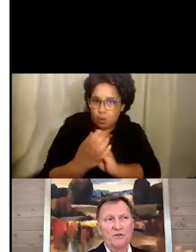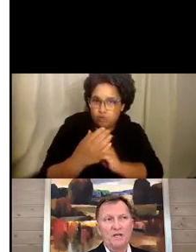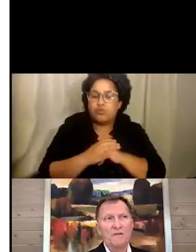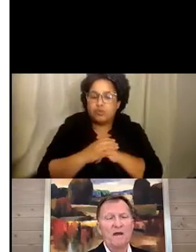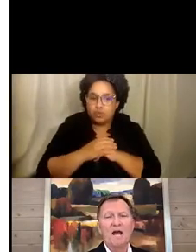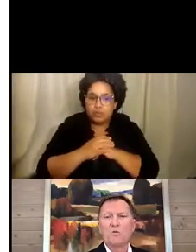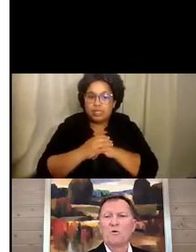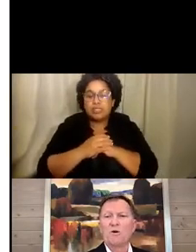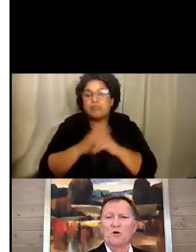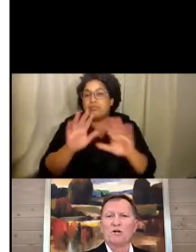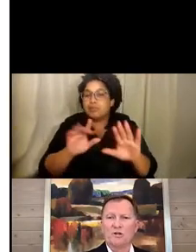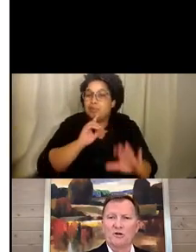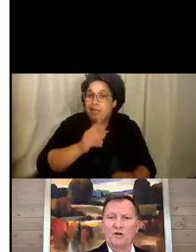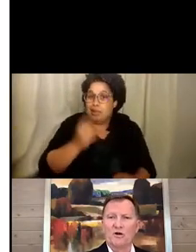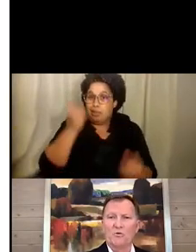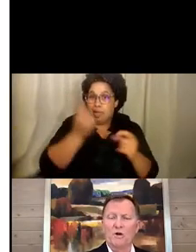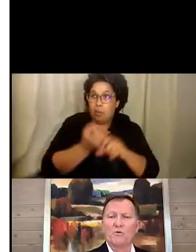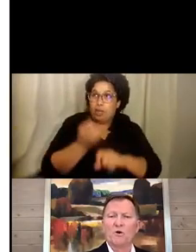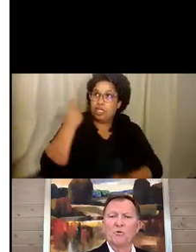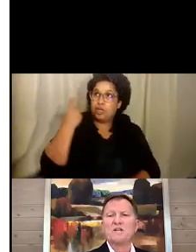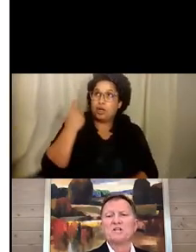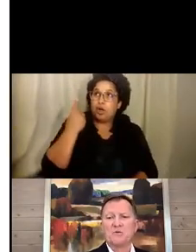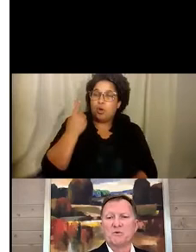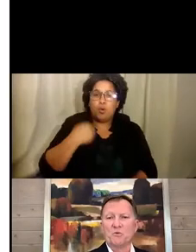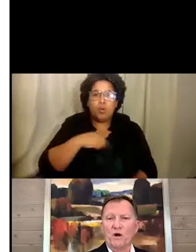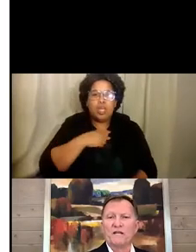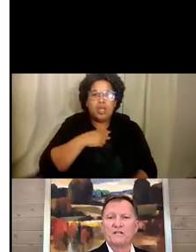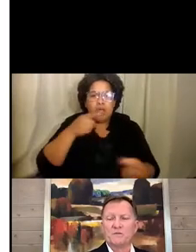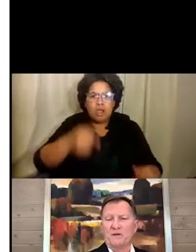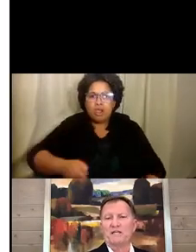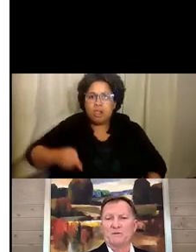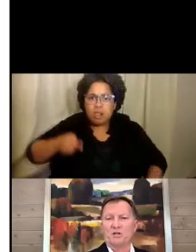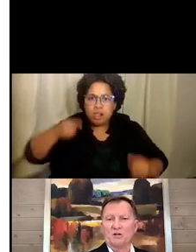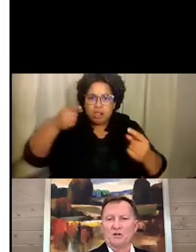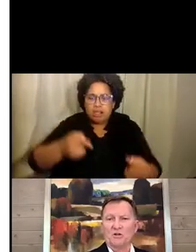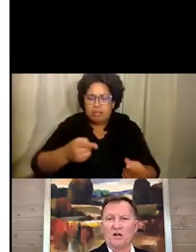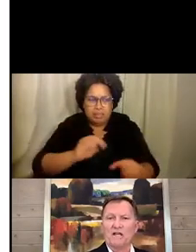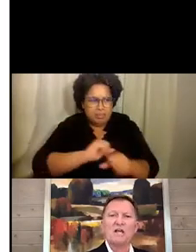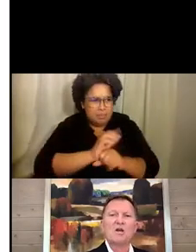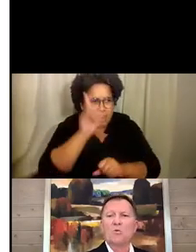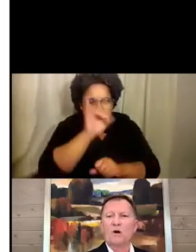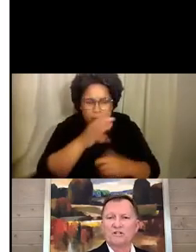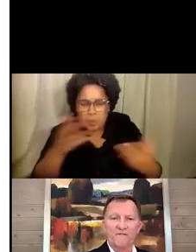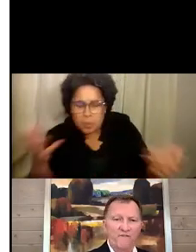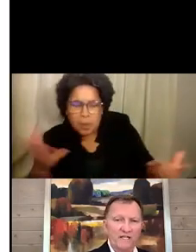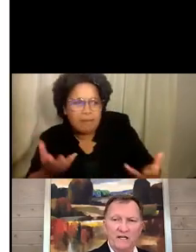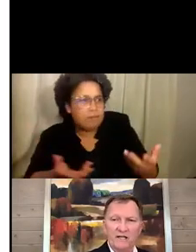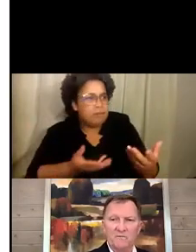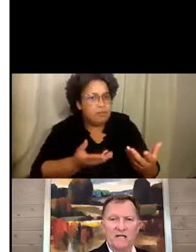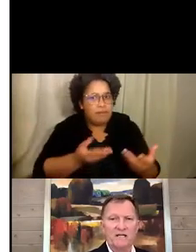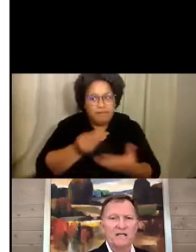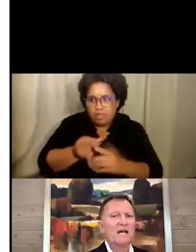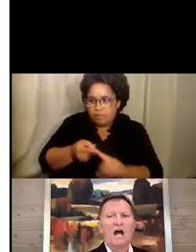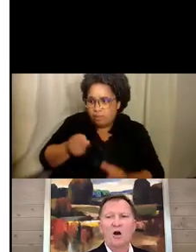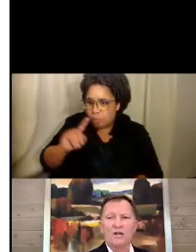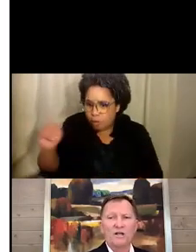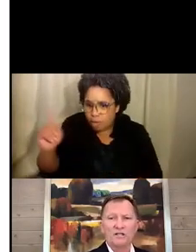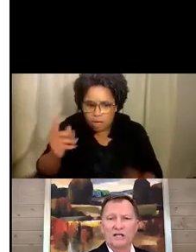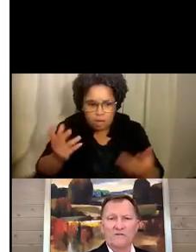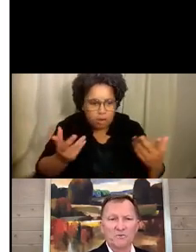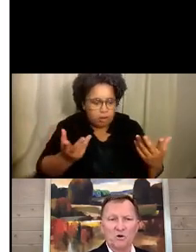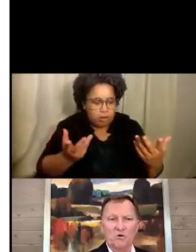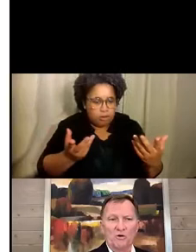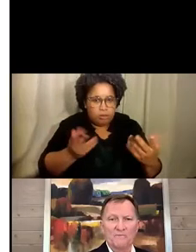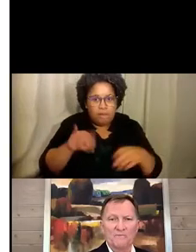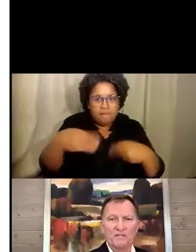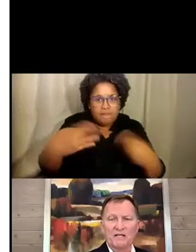if you think back where we were a year ago, we were wrestling with what is the pandemic going to look like? Where is funding going to be? How are we going to